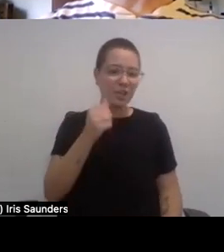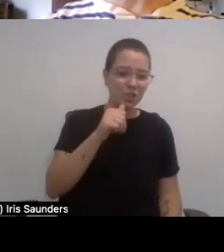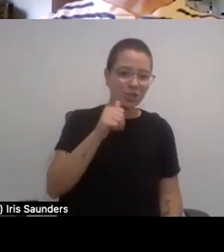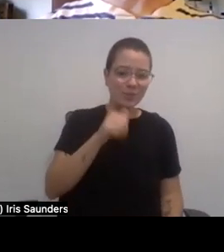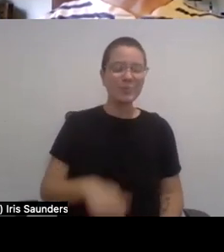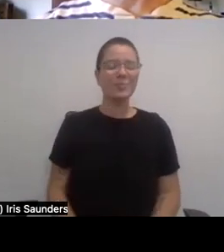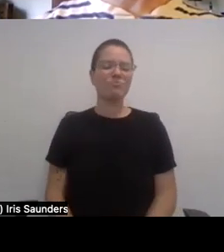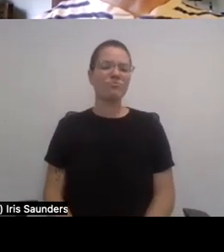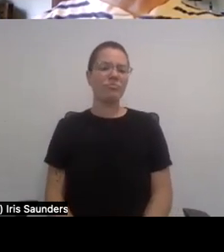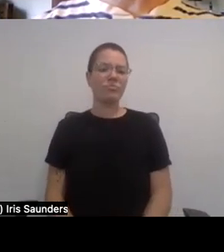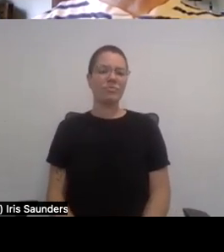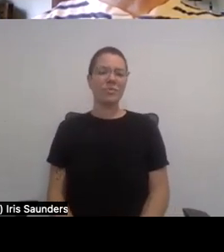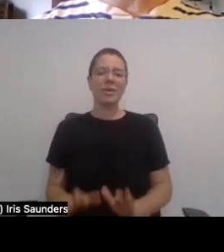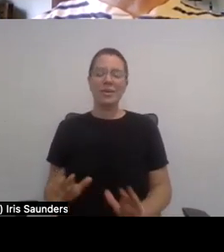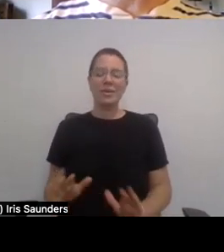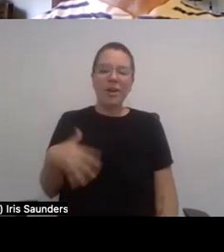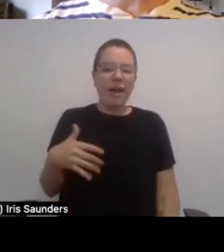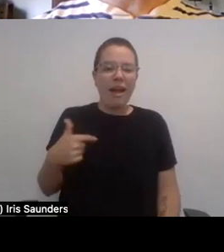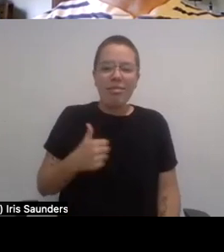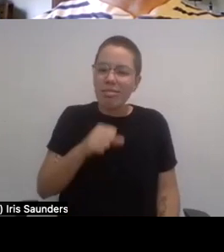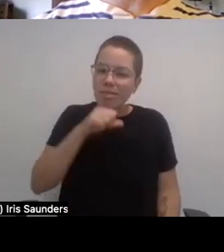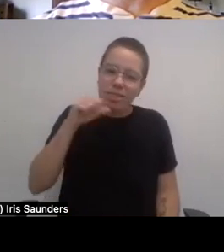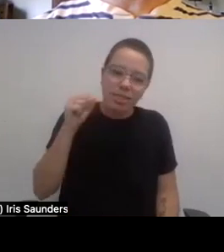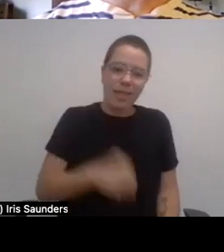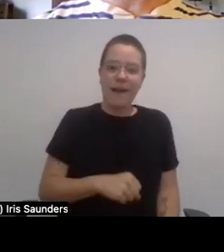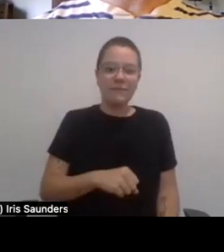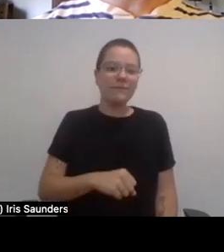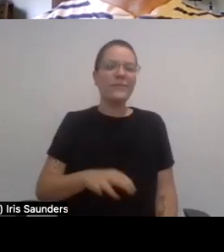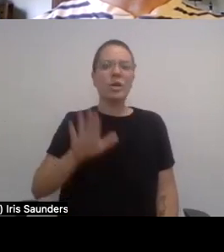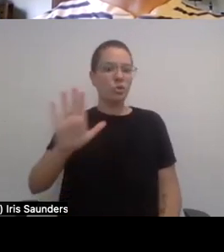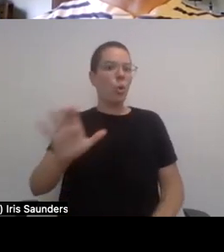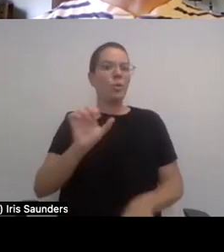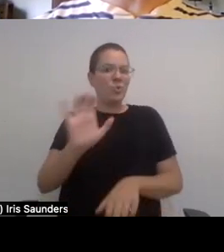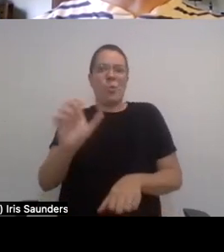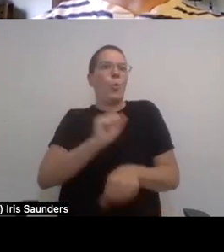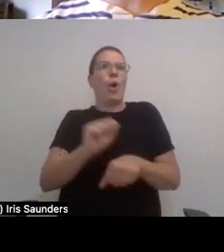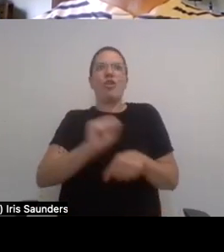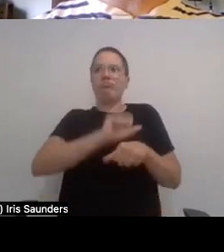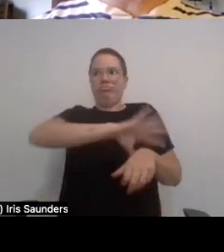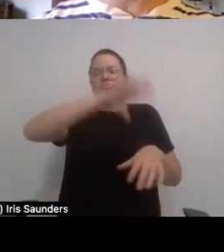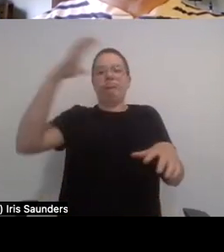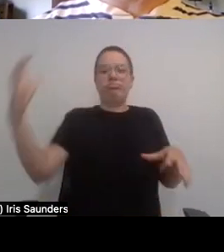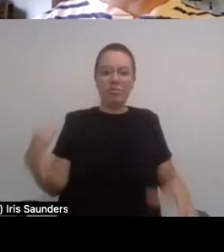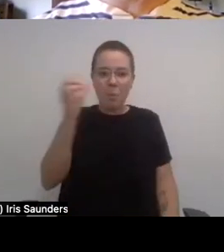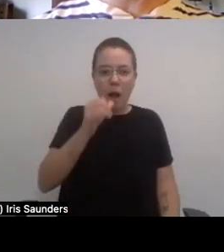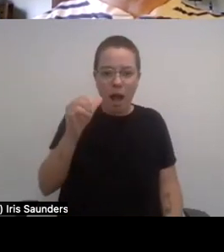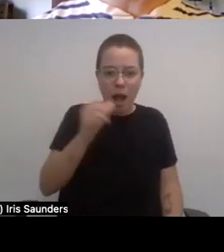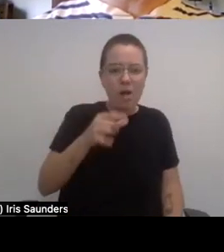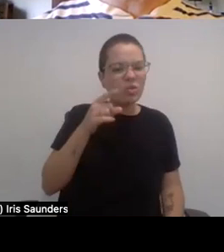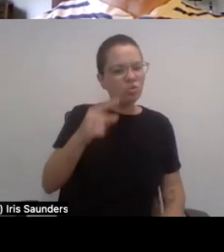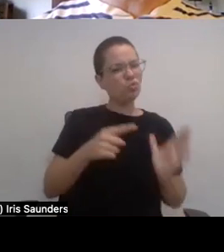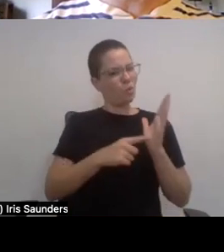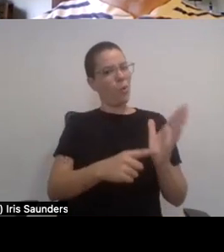I love the multi-hyphenate-ness of your work, if that's even a word, because it's like you're showing that